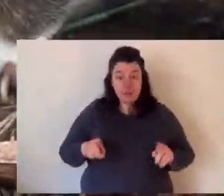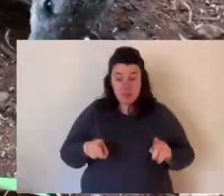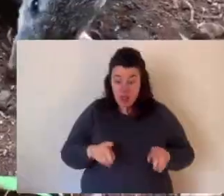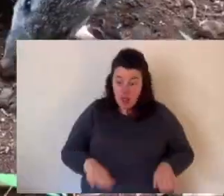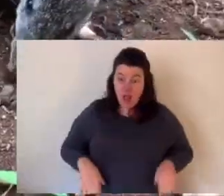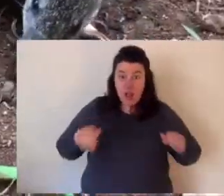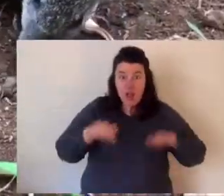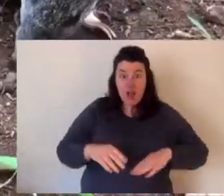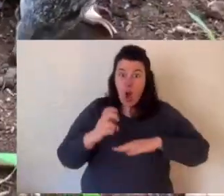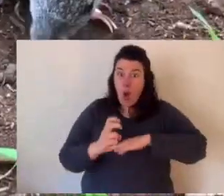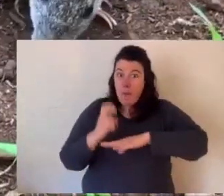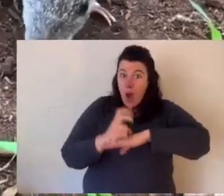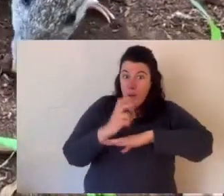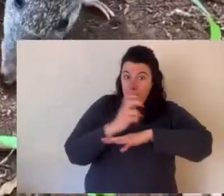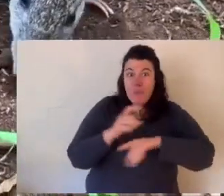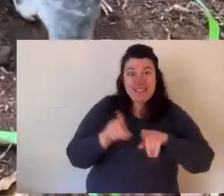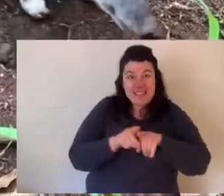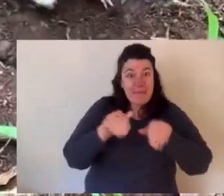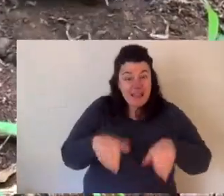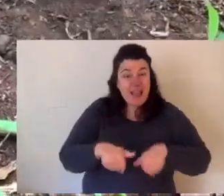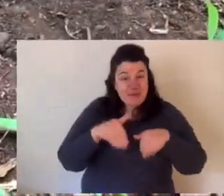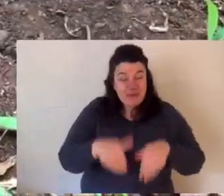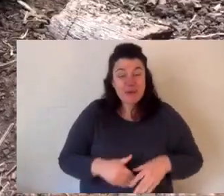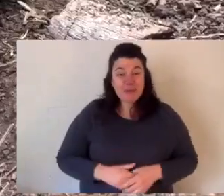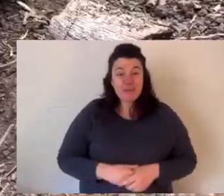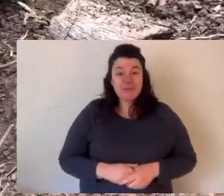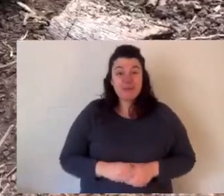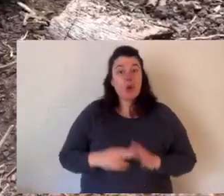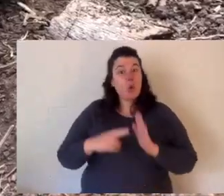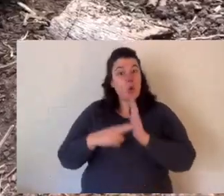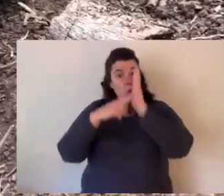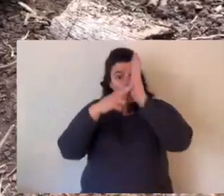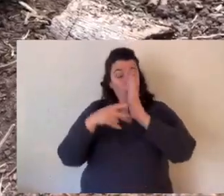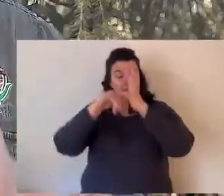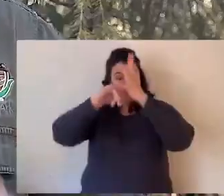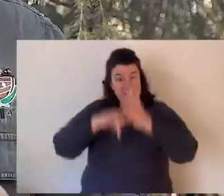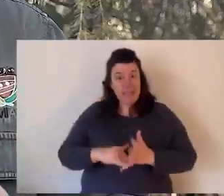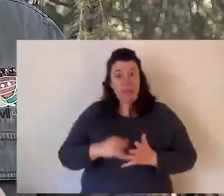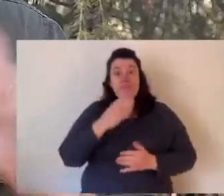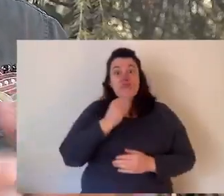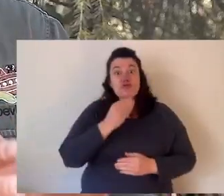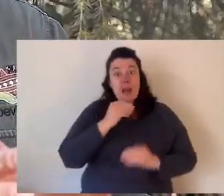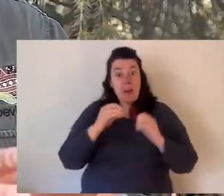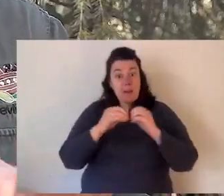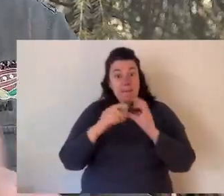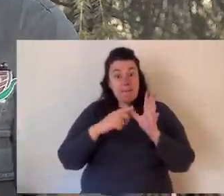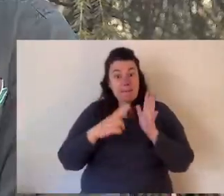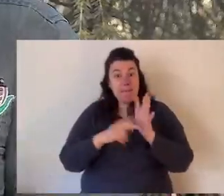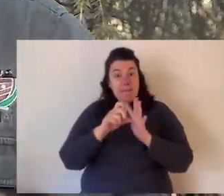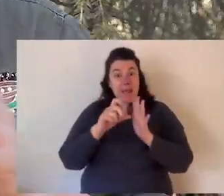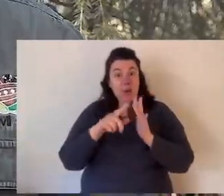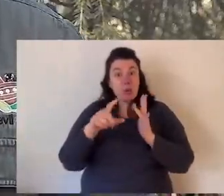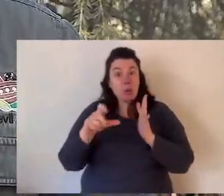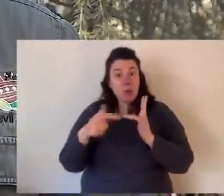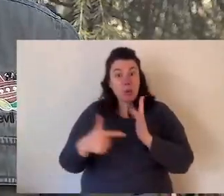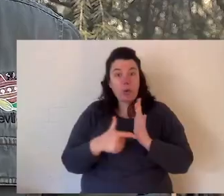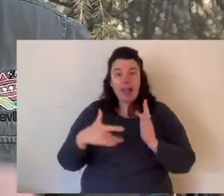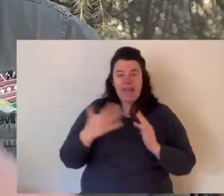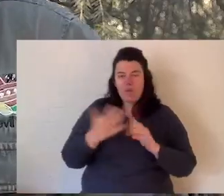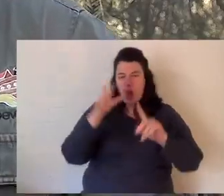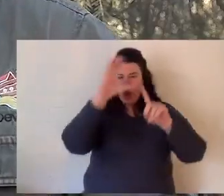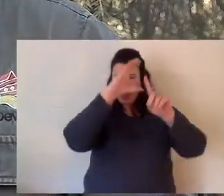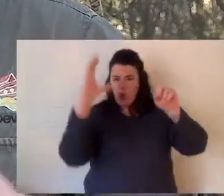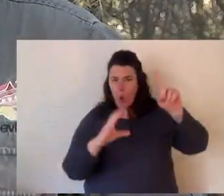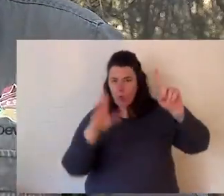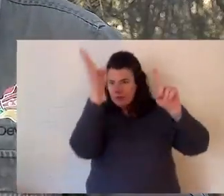and elongated and at times they actually almost hop like a kangaroo. Both the northern and southern brown bandicoots